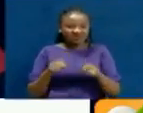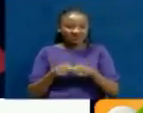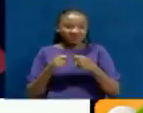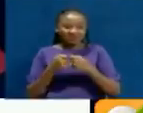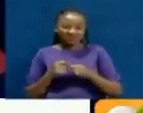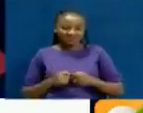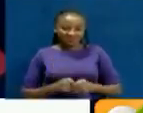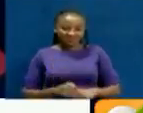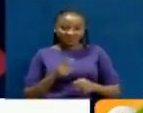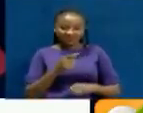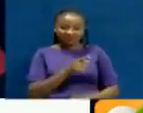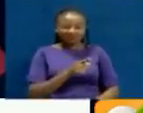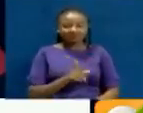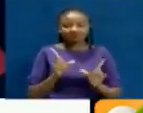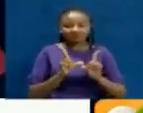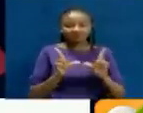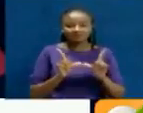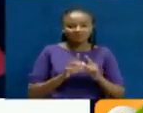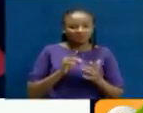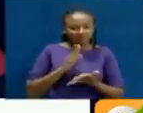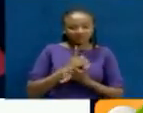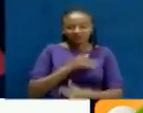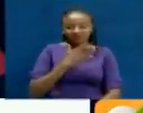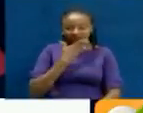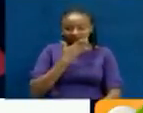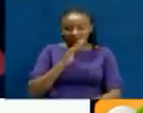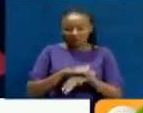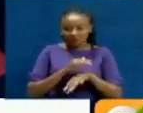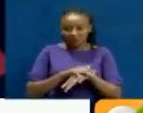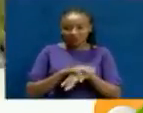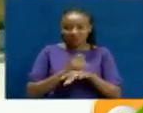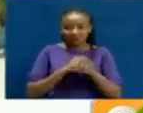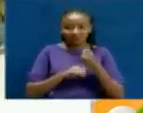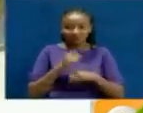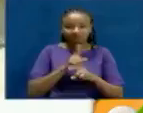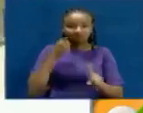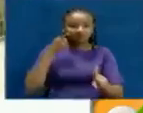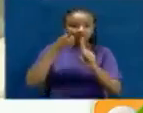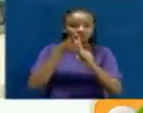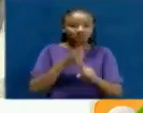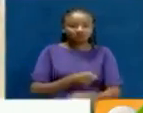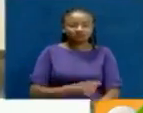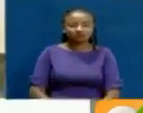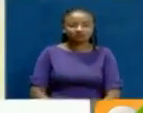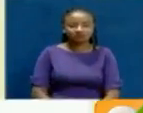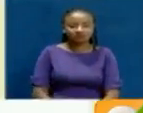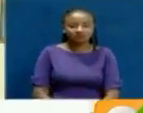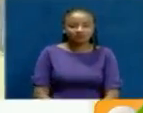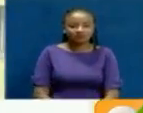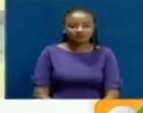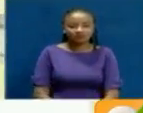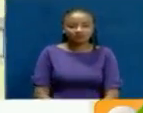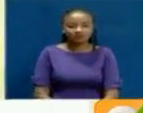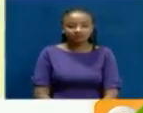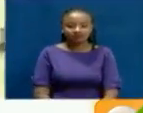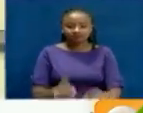common property or misuse that title. I think it's a very good act for that purpose. In suspending the registration,